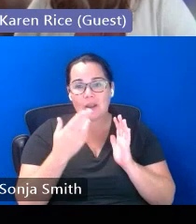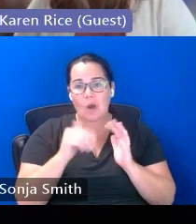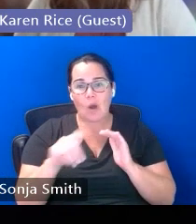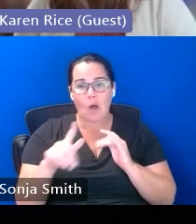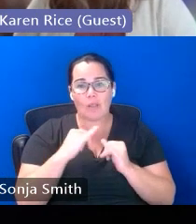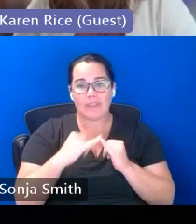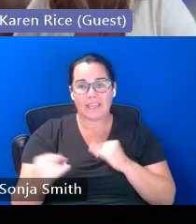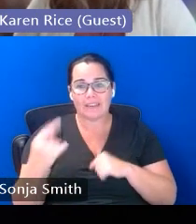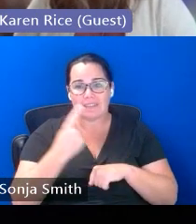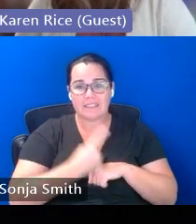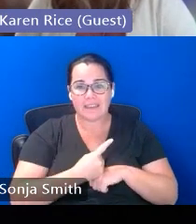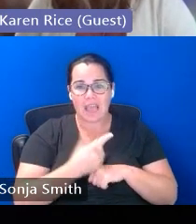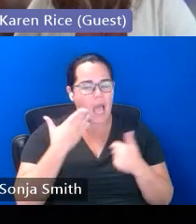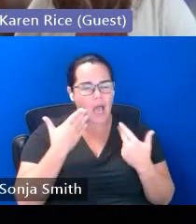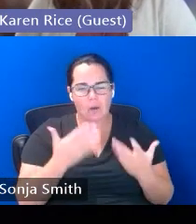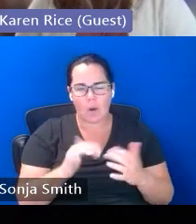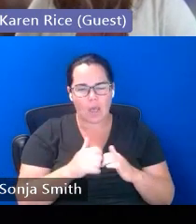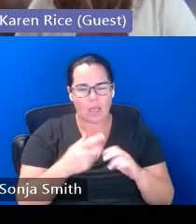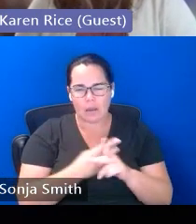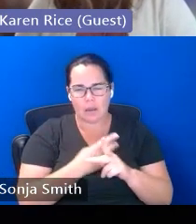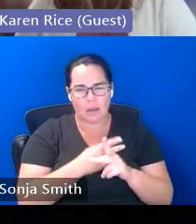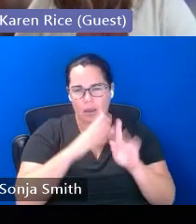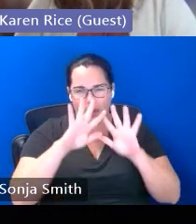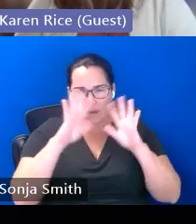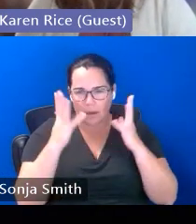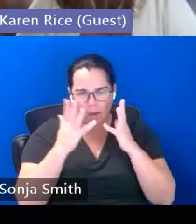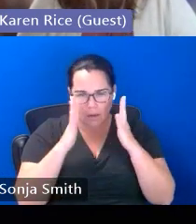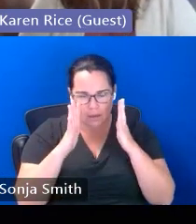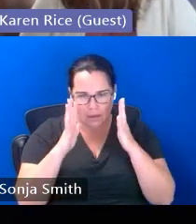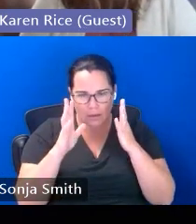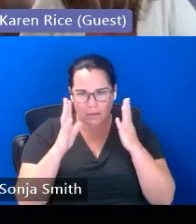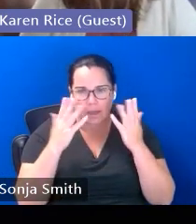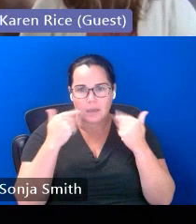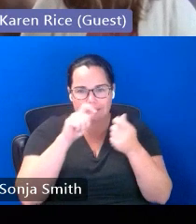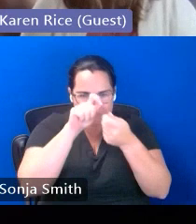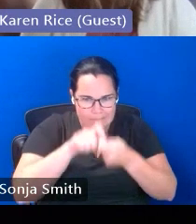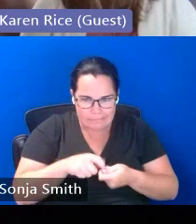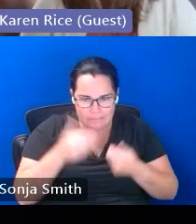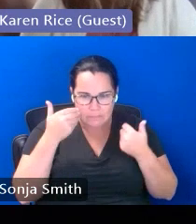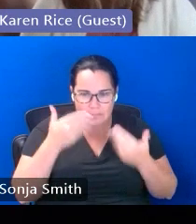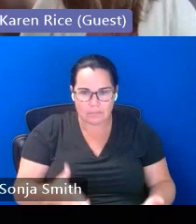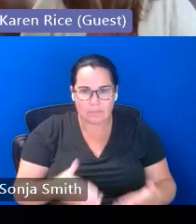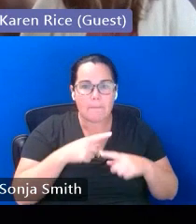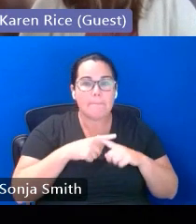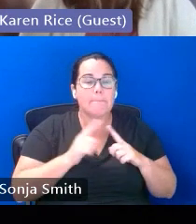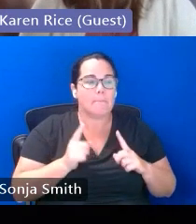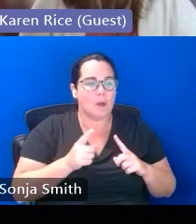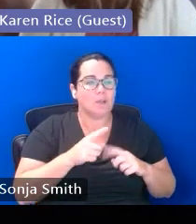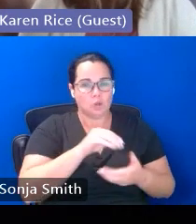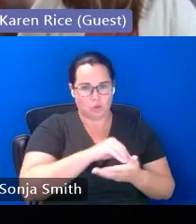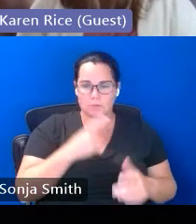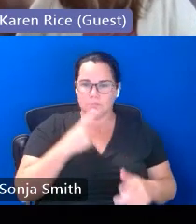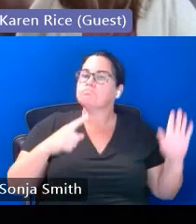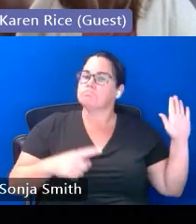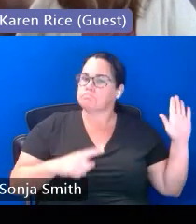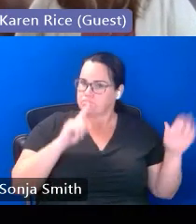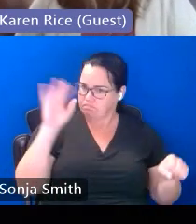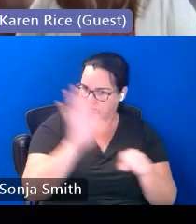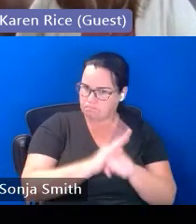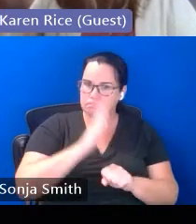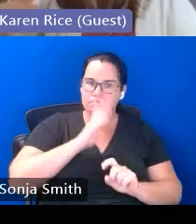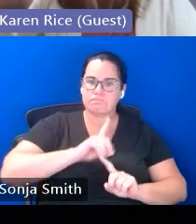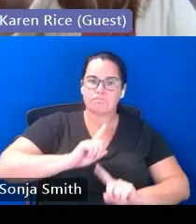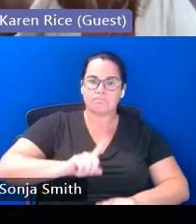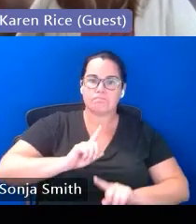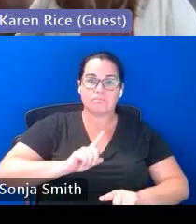how they navigated all of the pieces of that but they had students commit to attending their classes and then they could leave